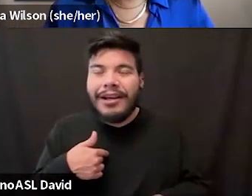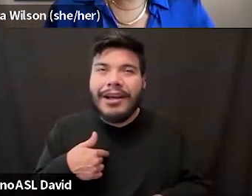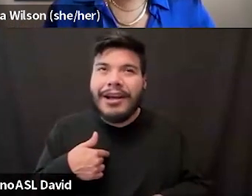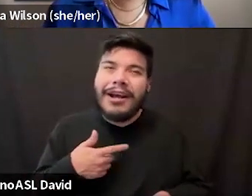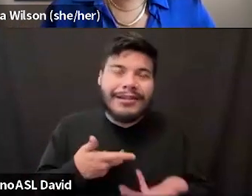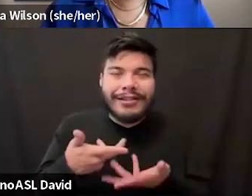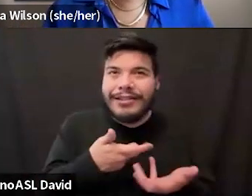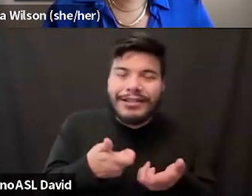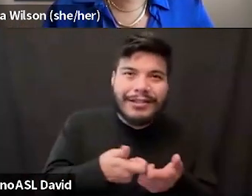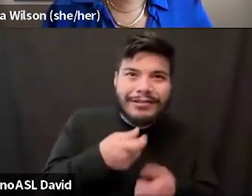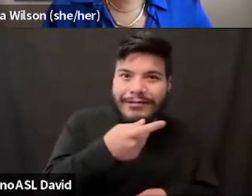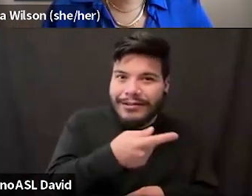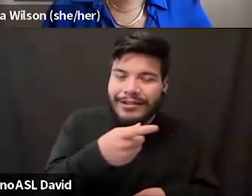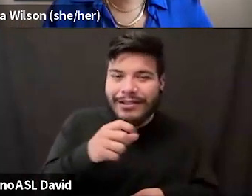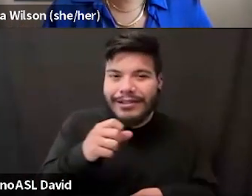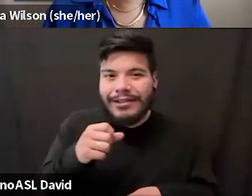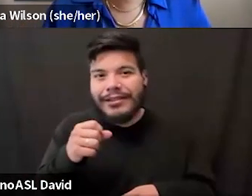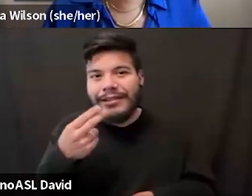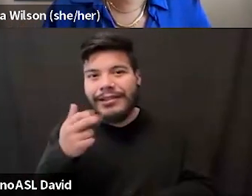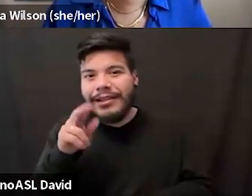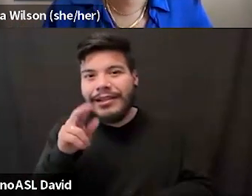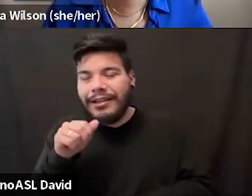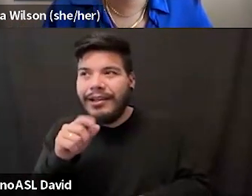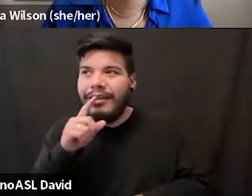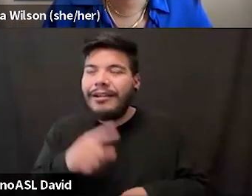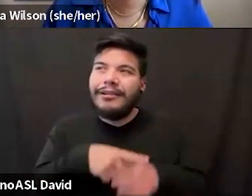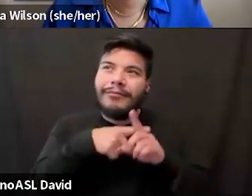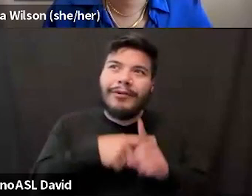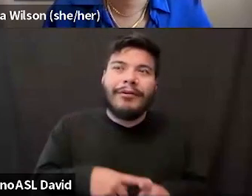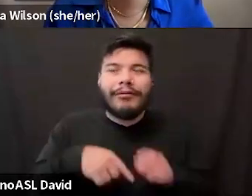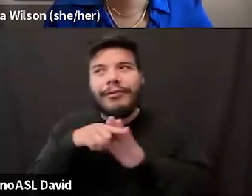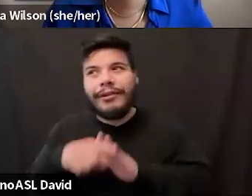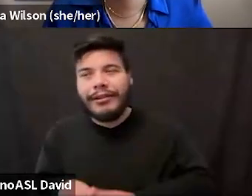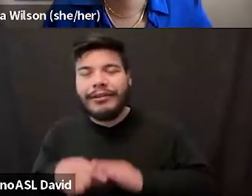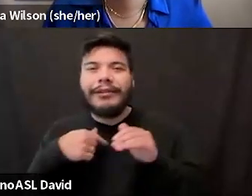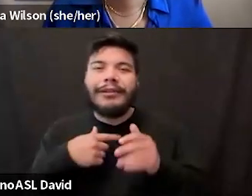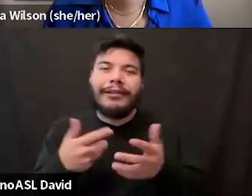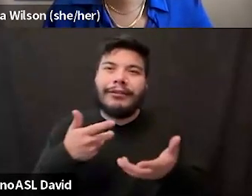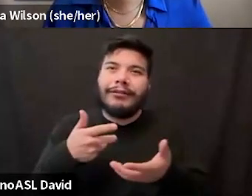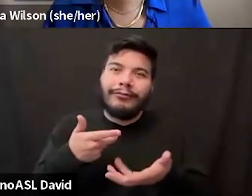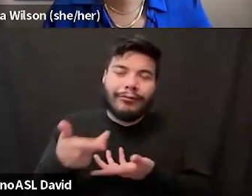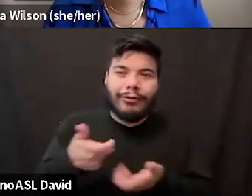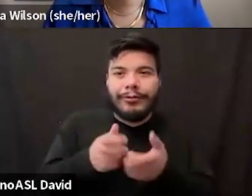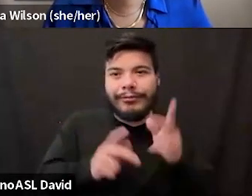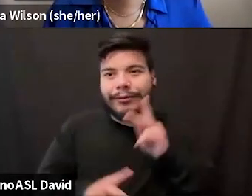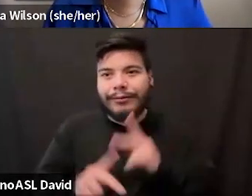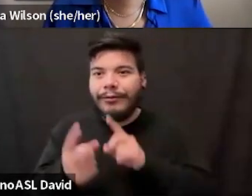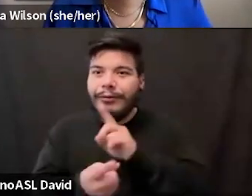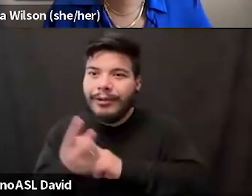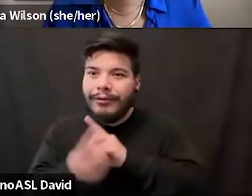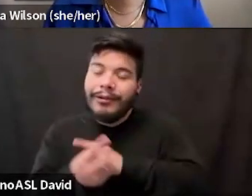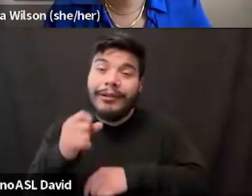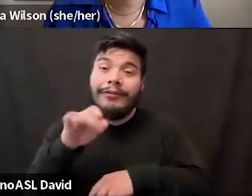Shana actually. And like the pros and cons list. It was like, I work with people one-on-one. If I could just reach 500